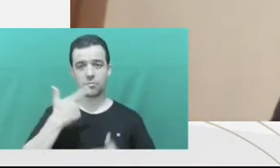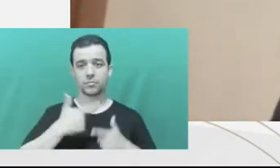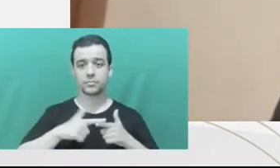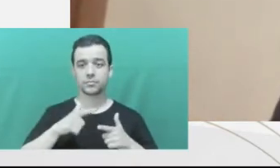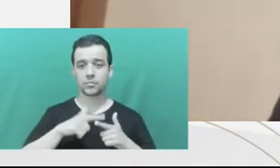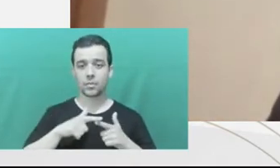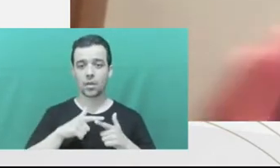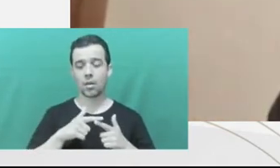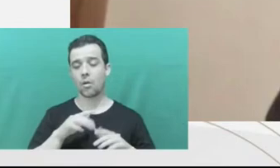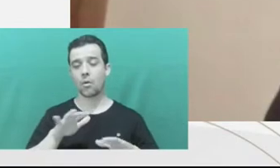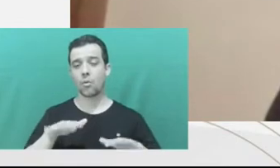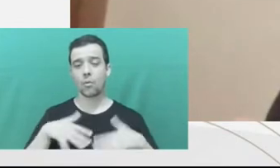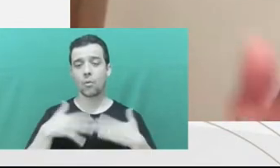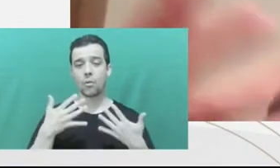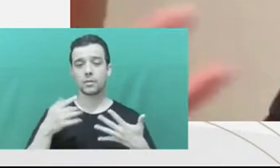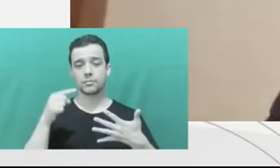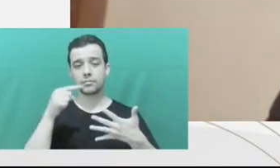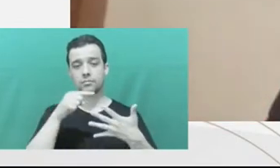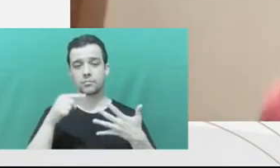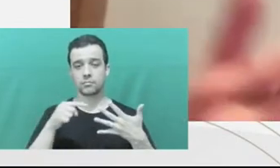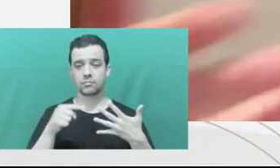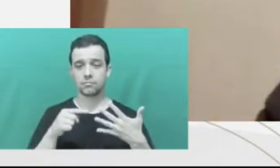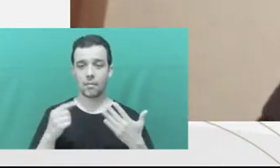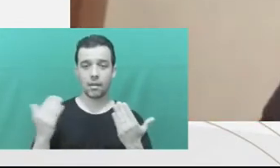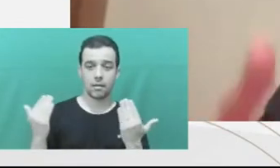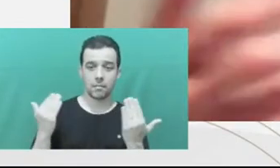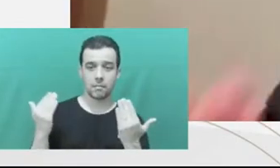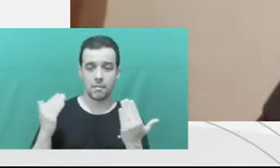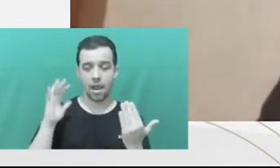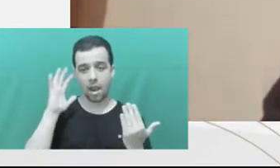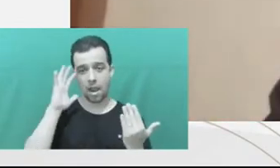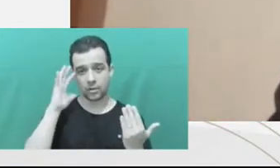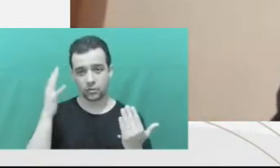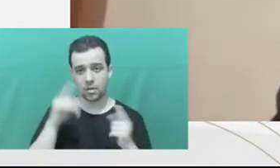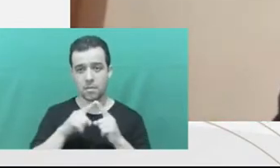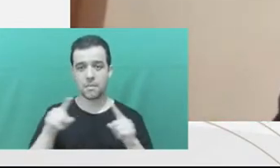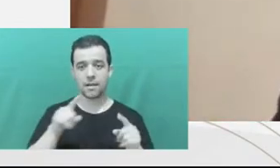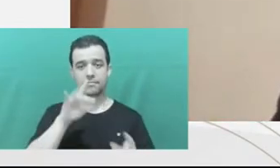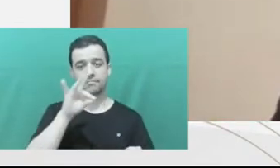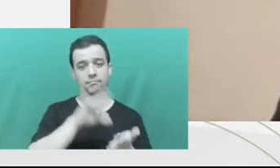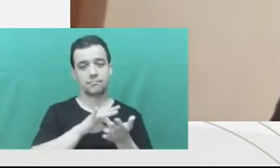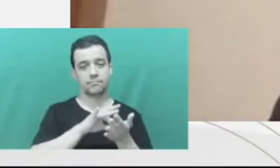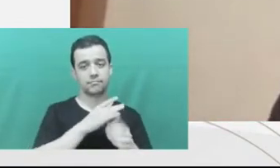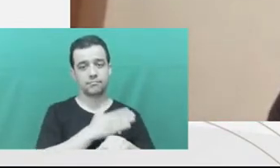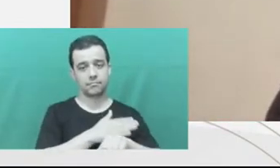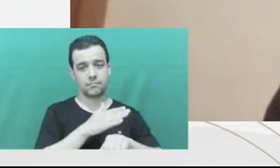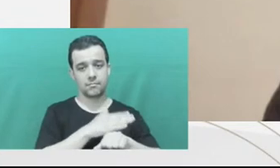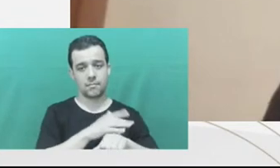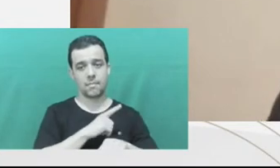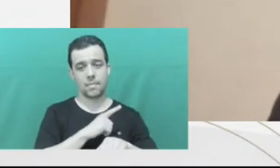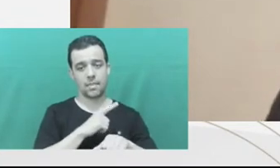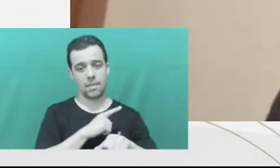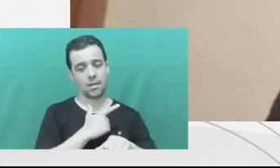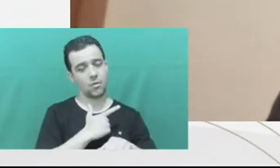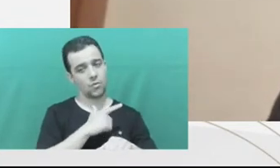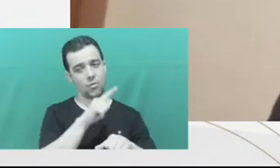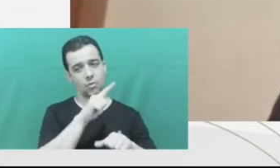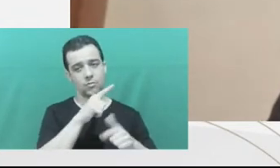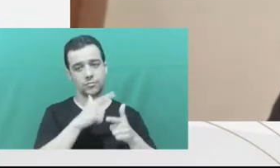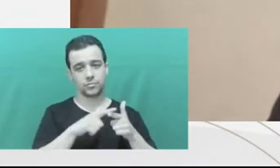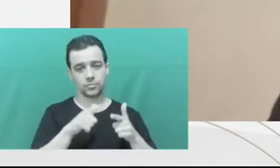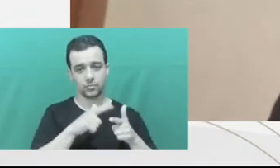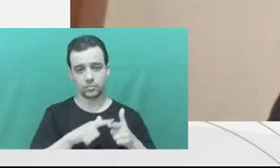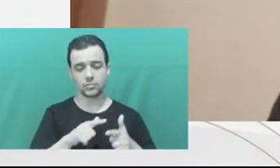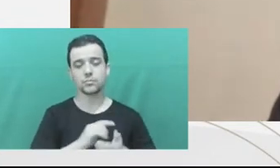problem, and which ones apparently solve the problem, that bring